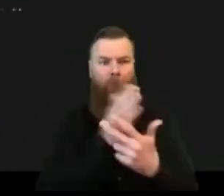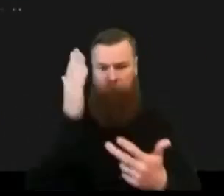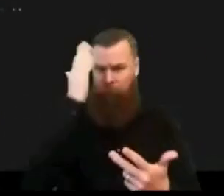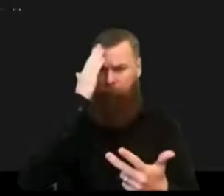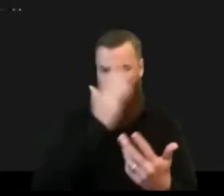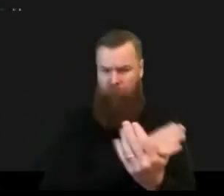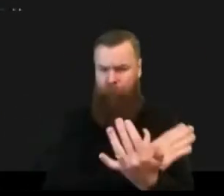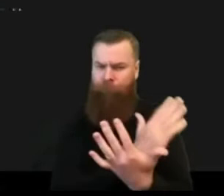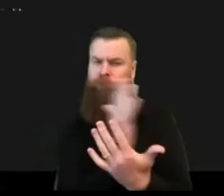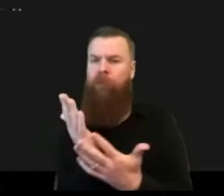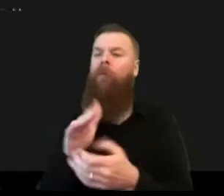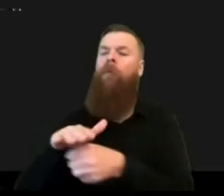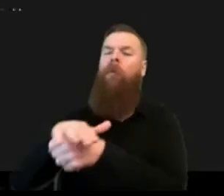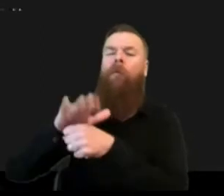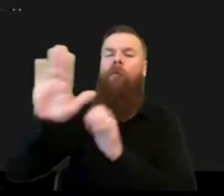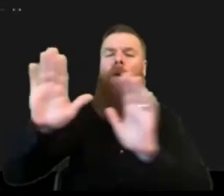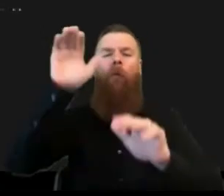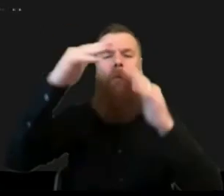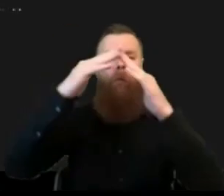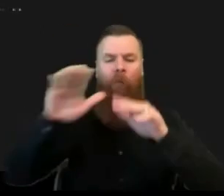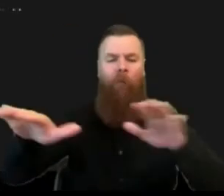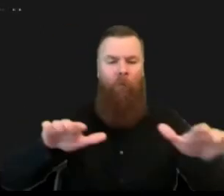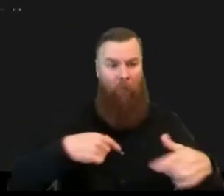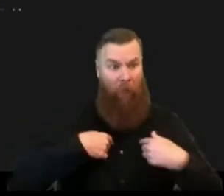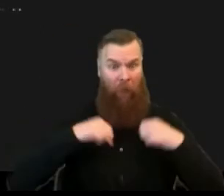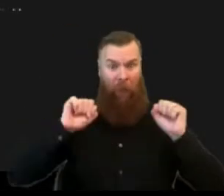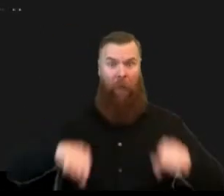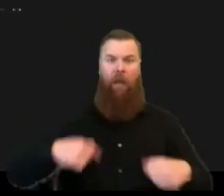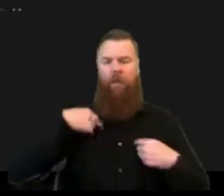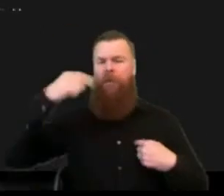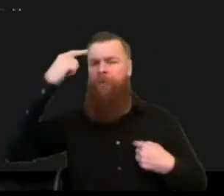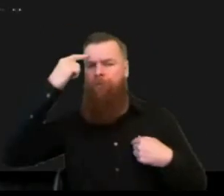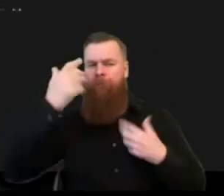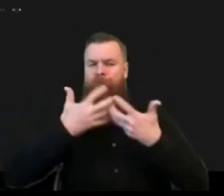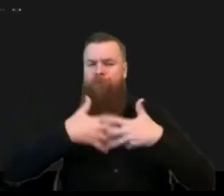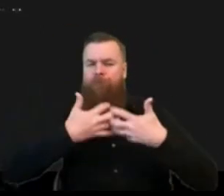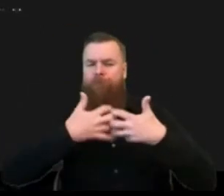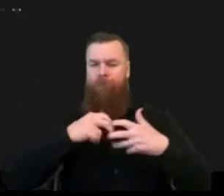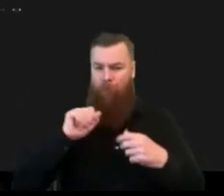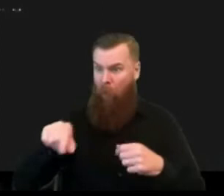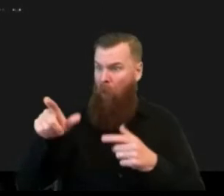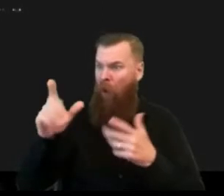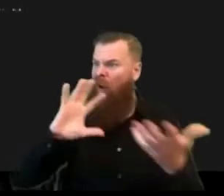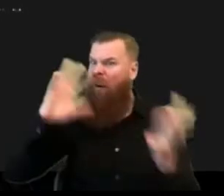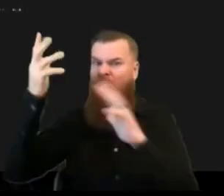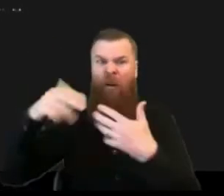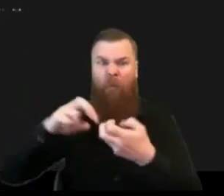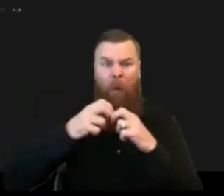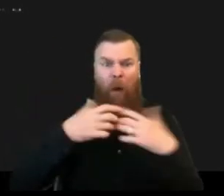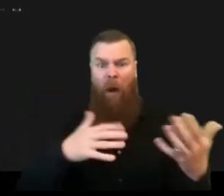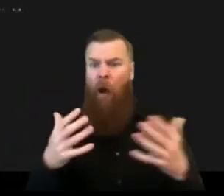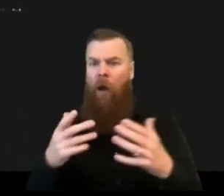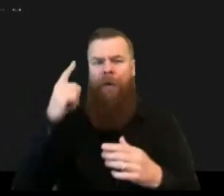a in a in a way that is in a cascaded event uh due to the fact that through the modeling